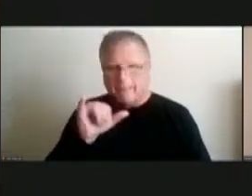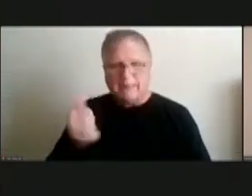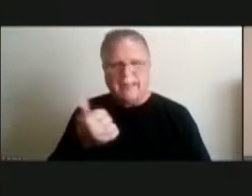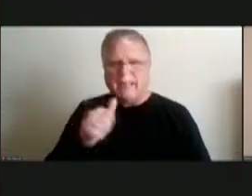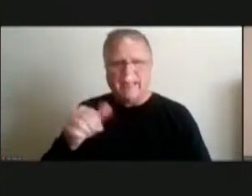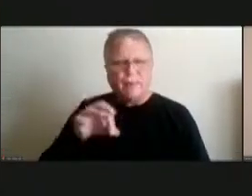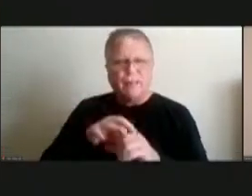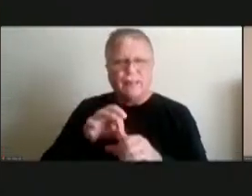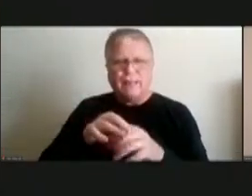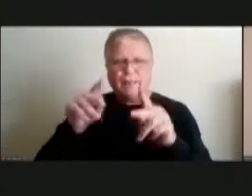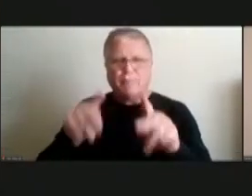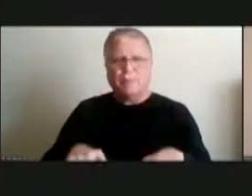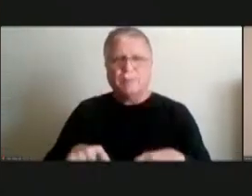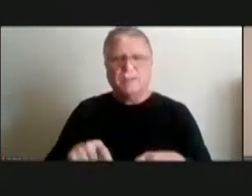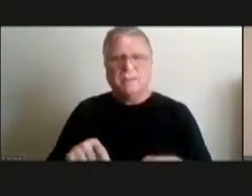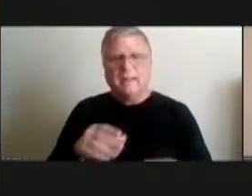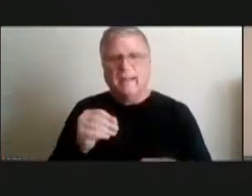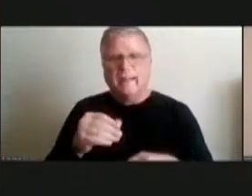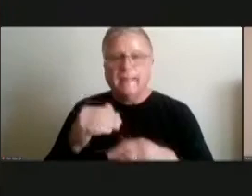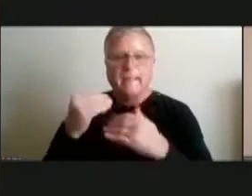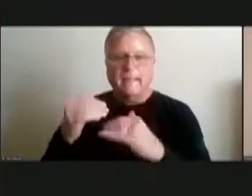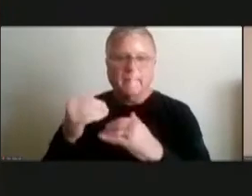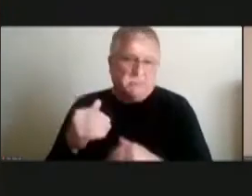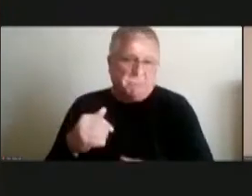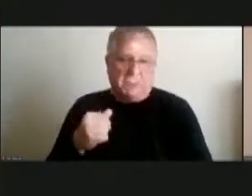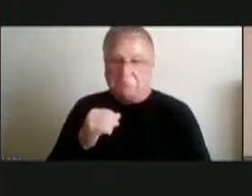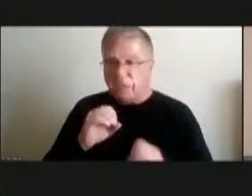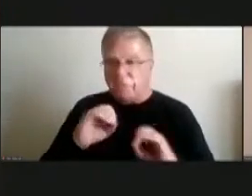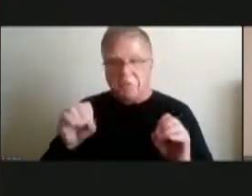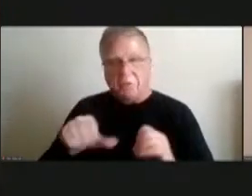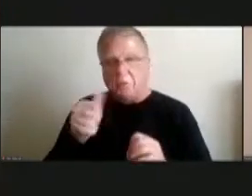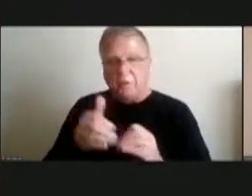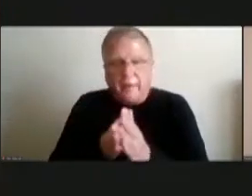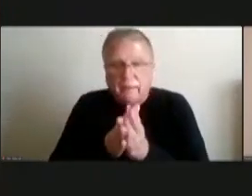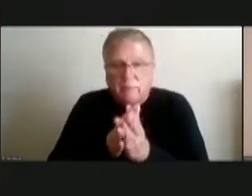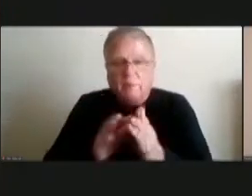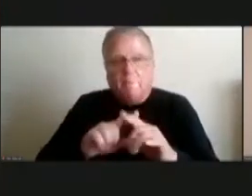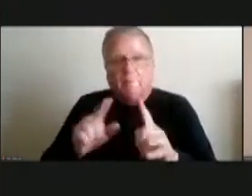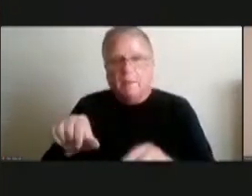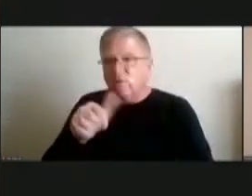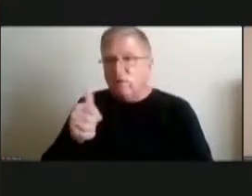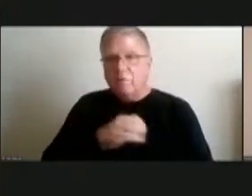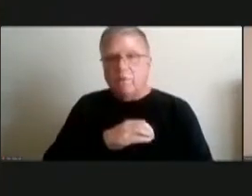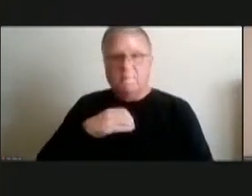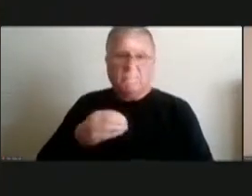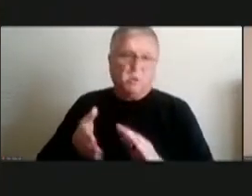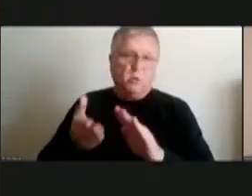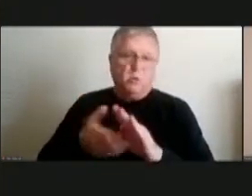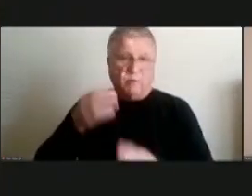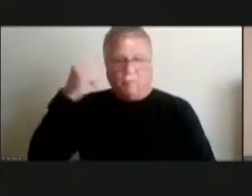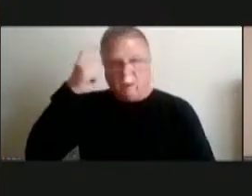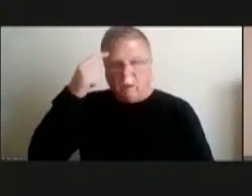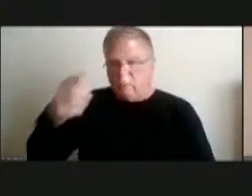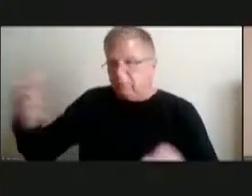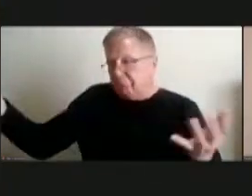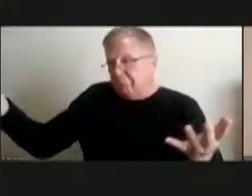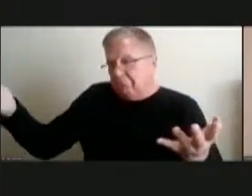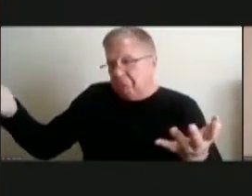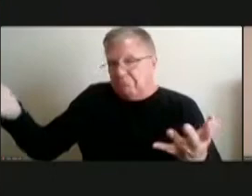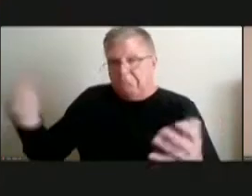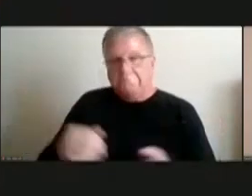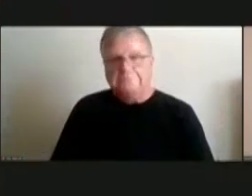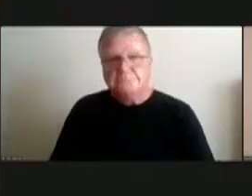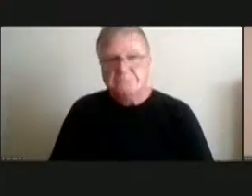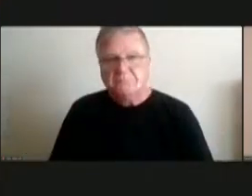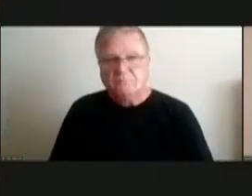really limits say for instance i don't have any other aspirations but if one of these council members wanted to run for governor you know um well i guess